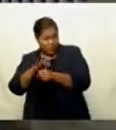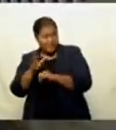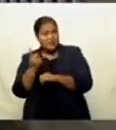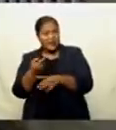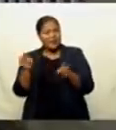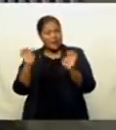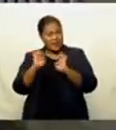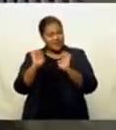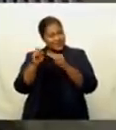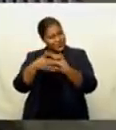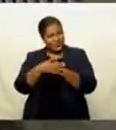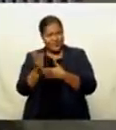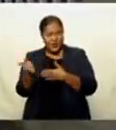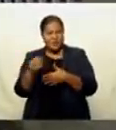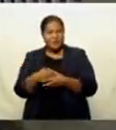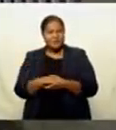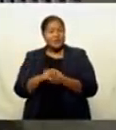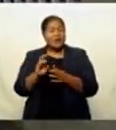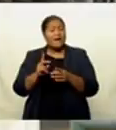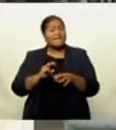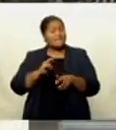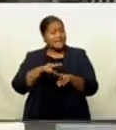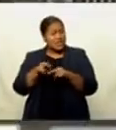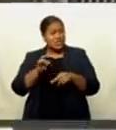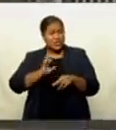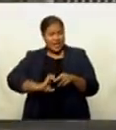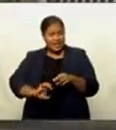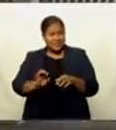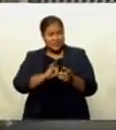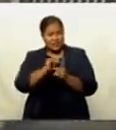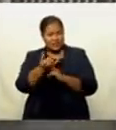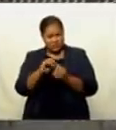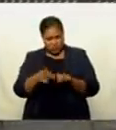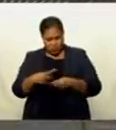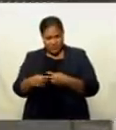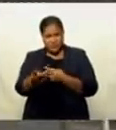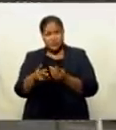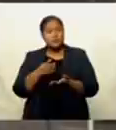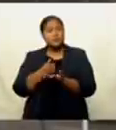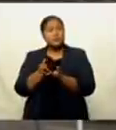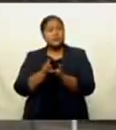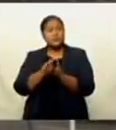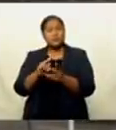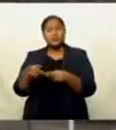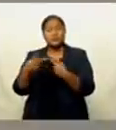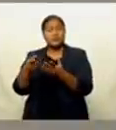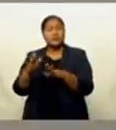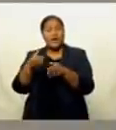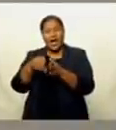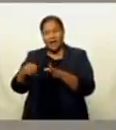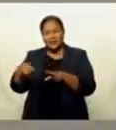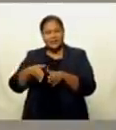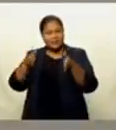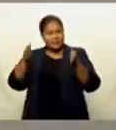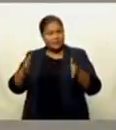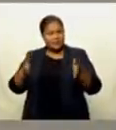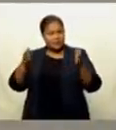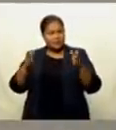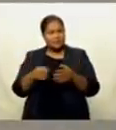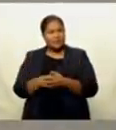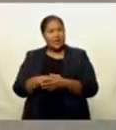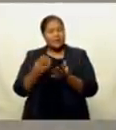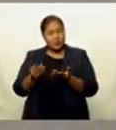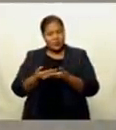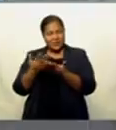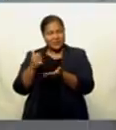The Fiji Cancer Society continues to provide services to patients outside of the containment zones and issuing supplies for further